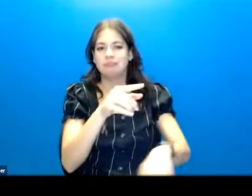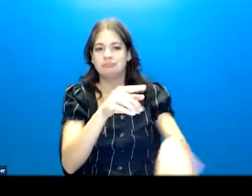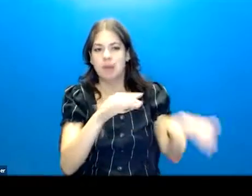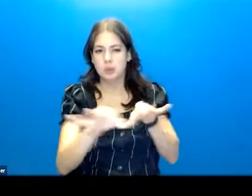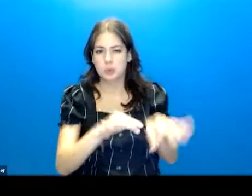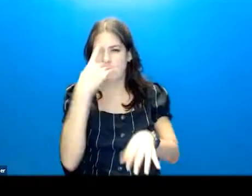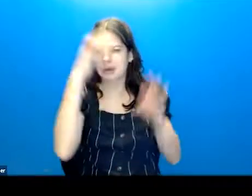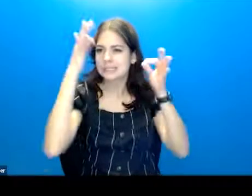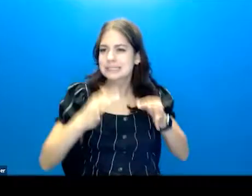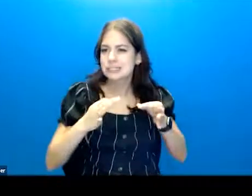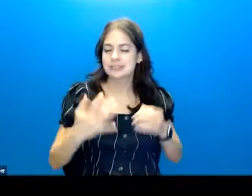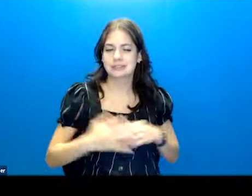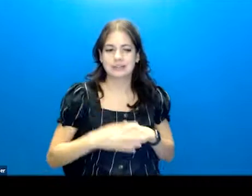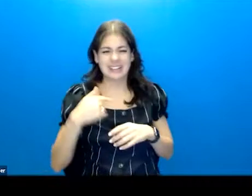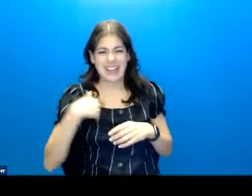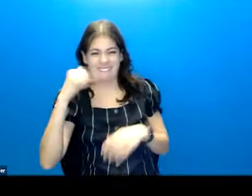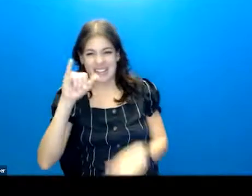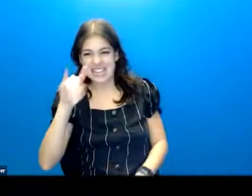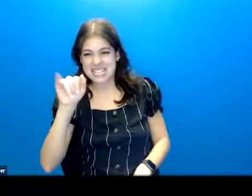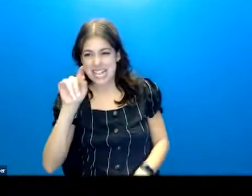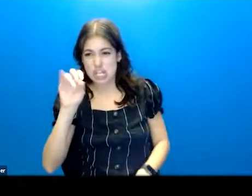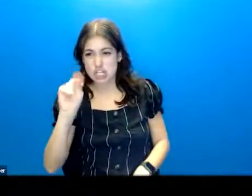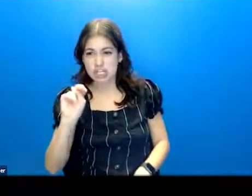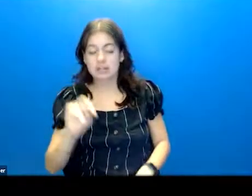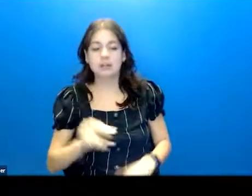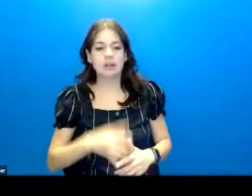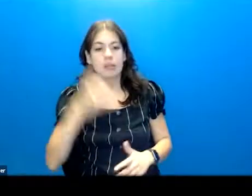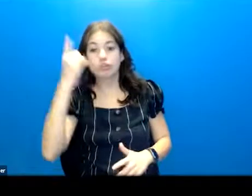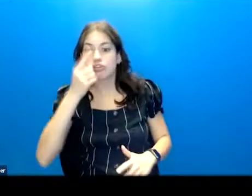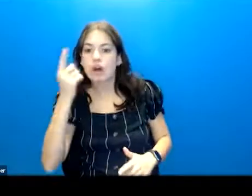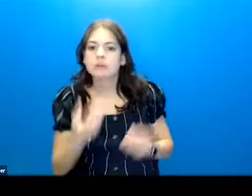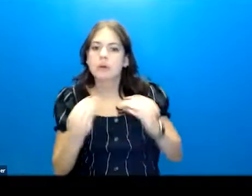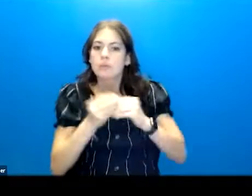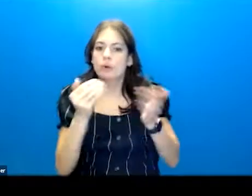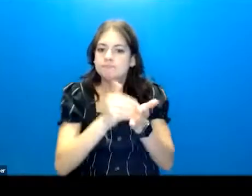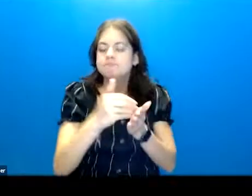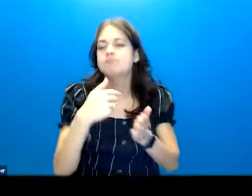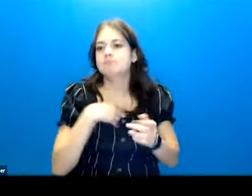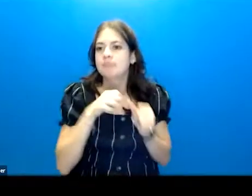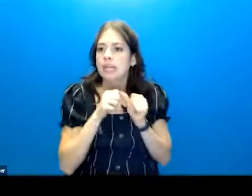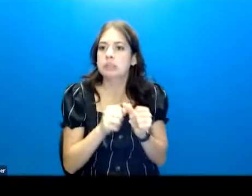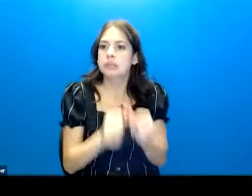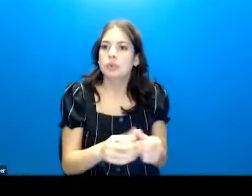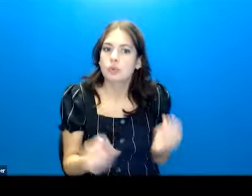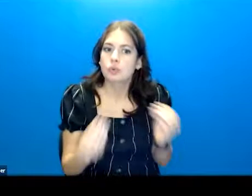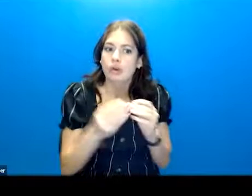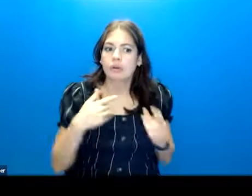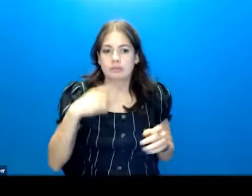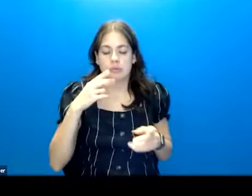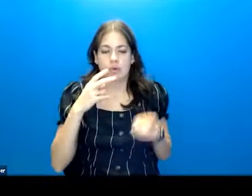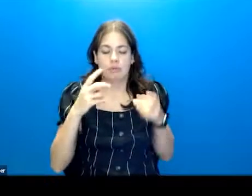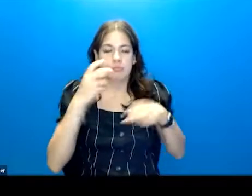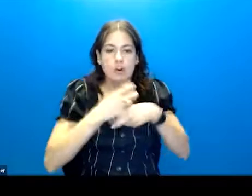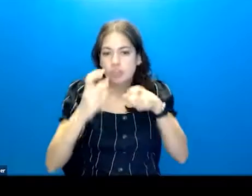decision-making. When all I have is ideation. When thoughts are more frequent, they last longer, they're harder to